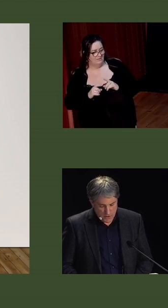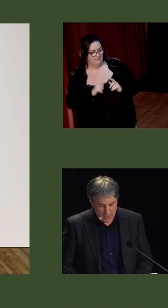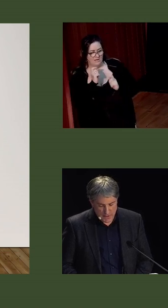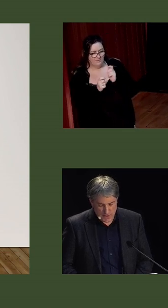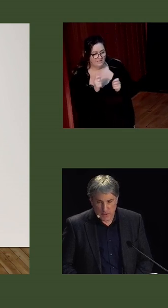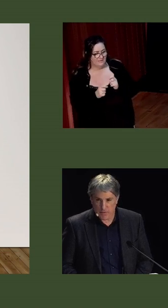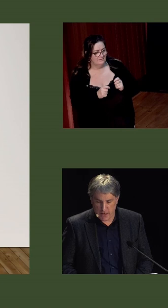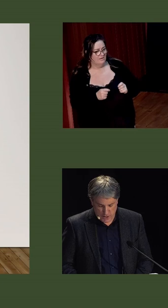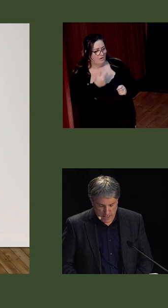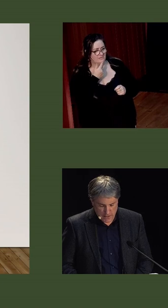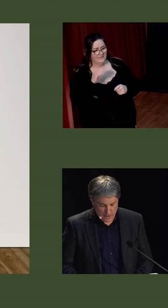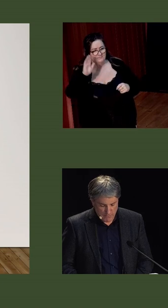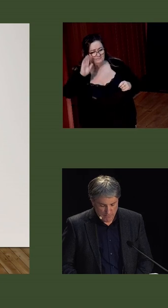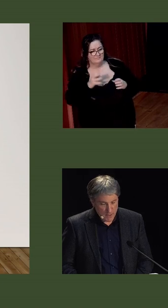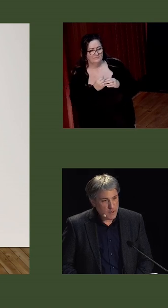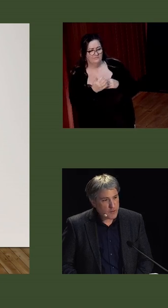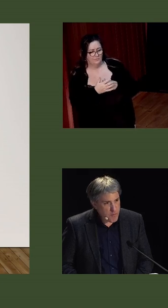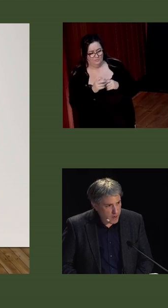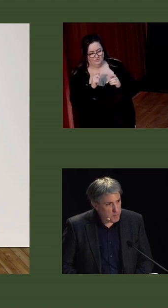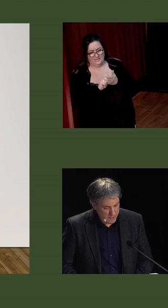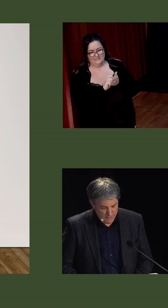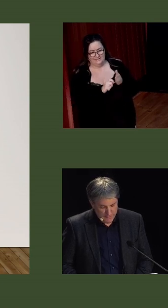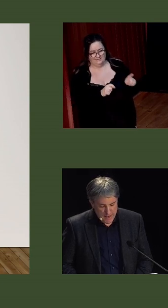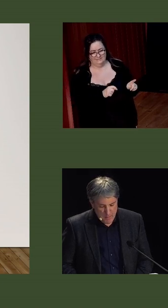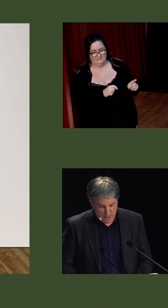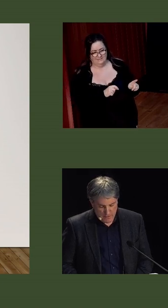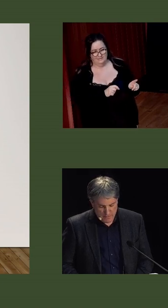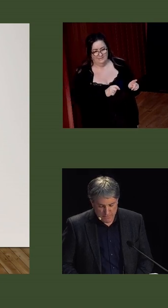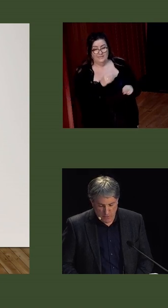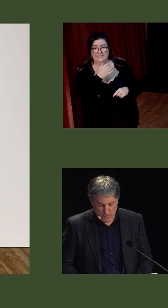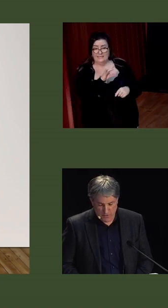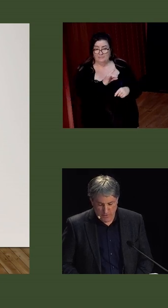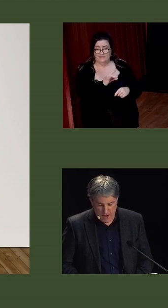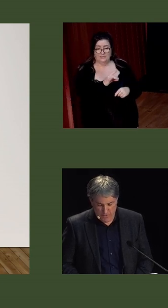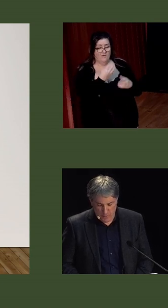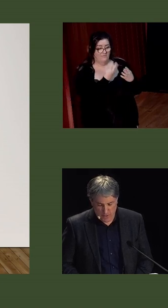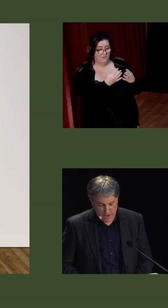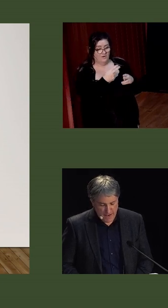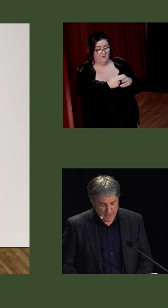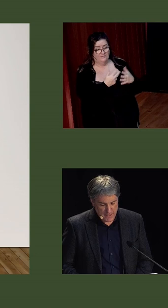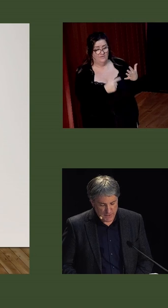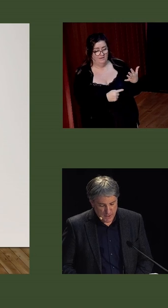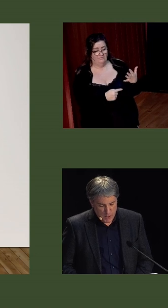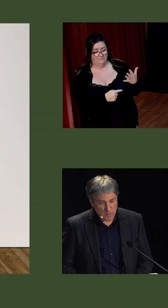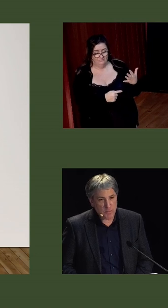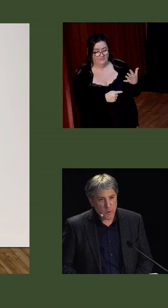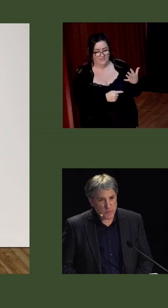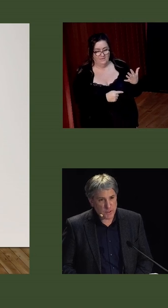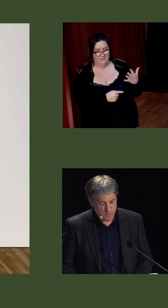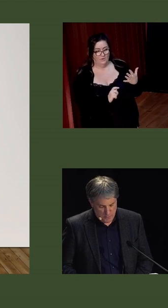nominators or seconders of election candidates. Remarkably, in Limerick, four of the five Cumulingale candidates